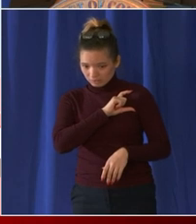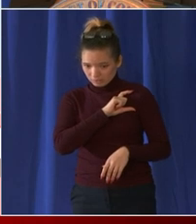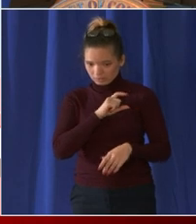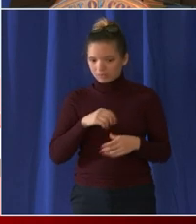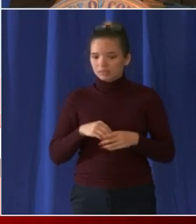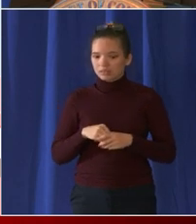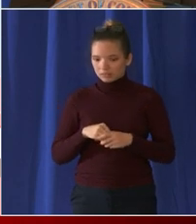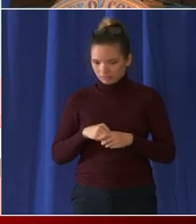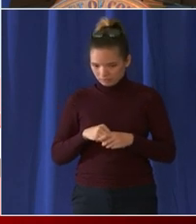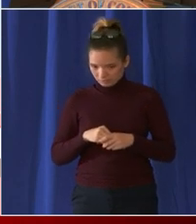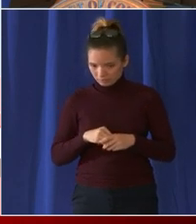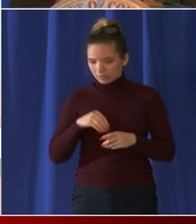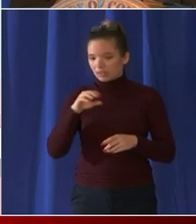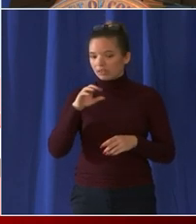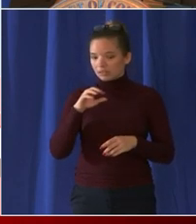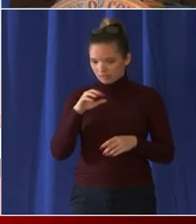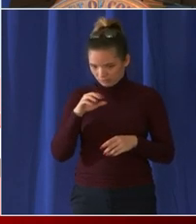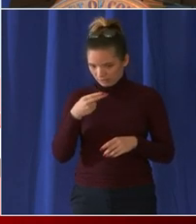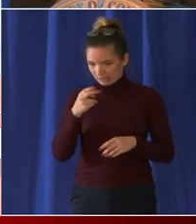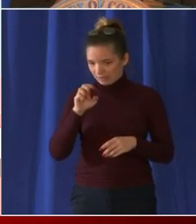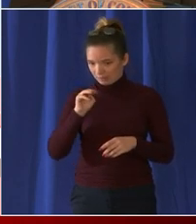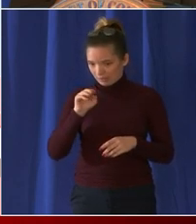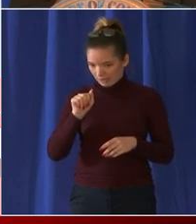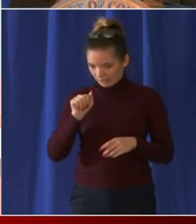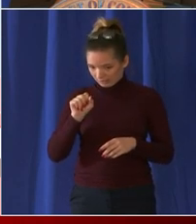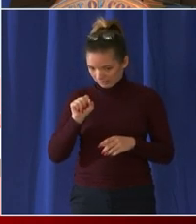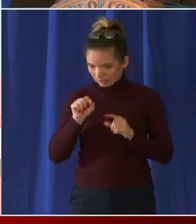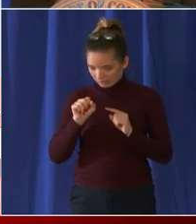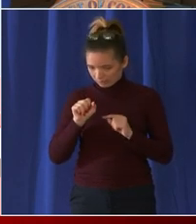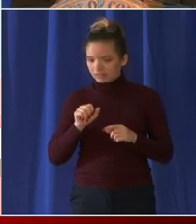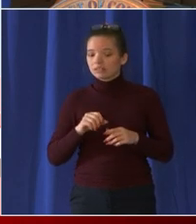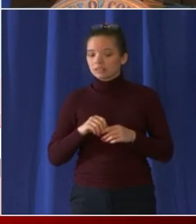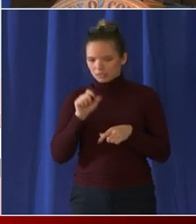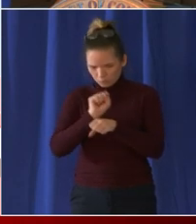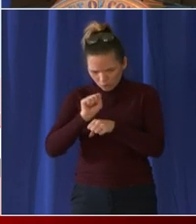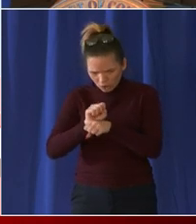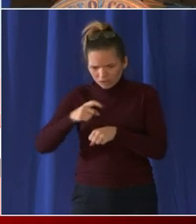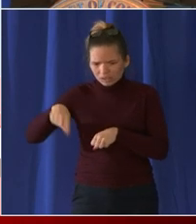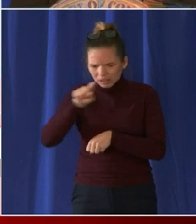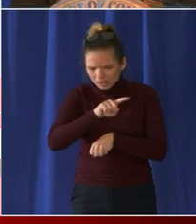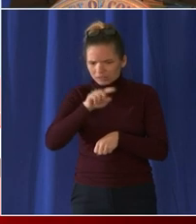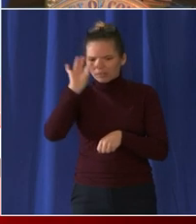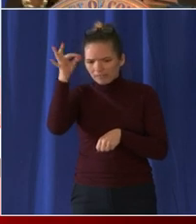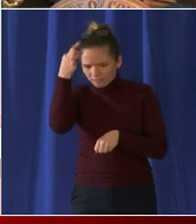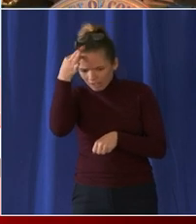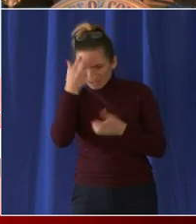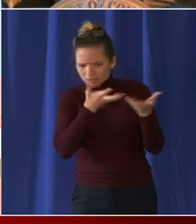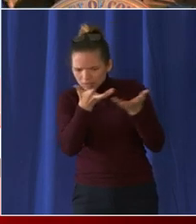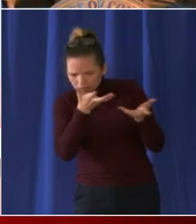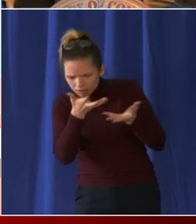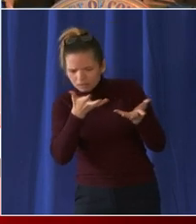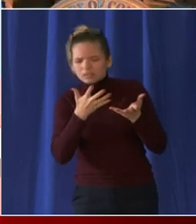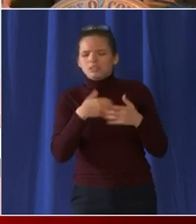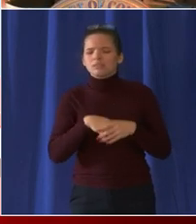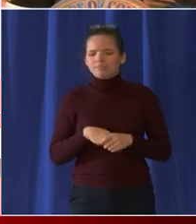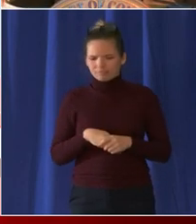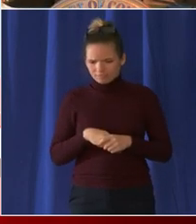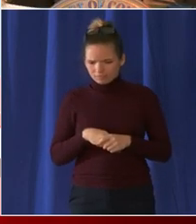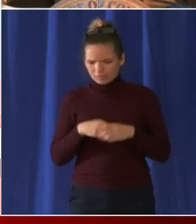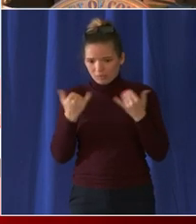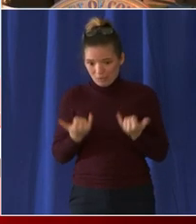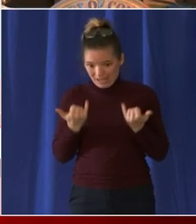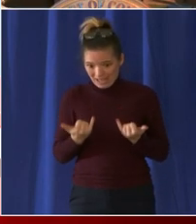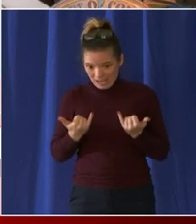with key federal partners and they have been like last year this year monitoring all open source information to